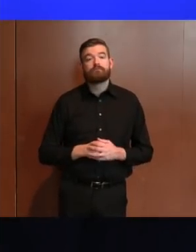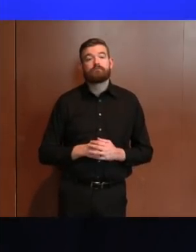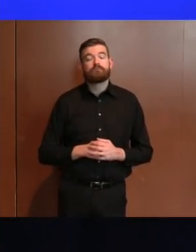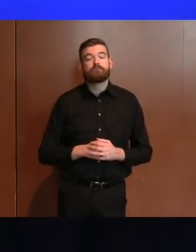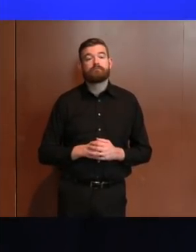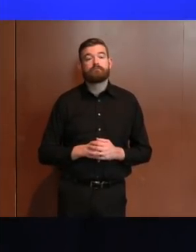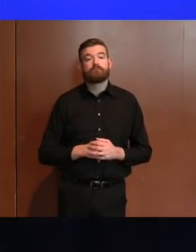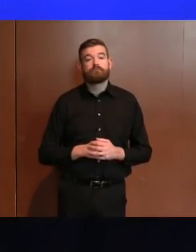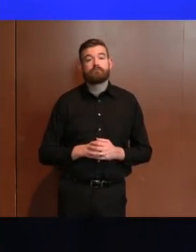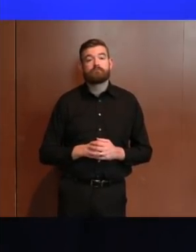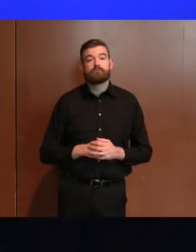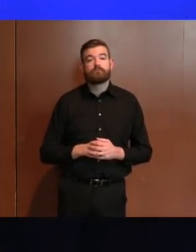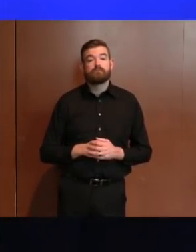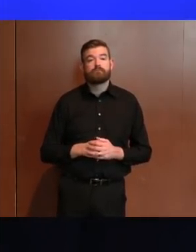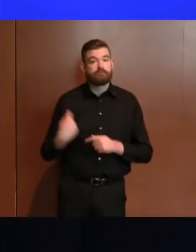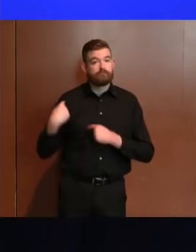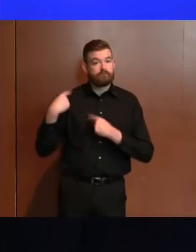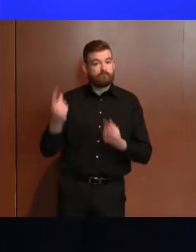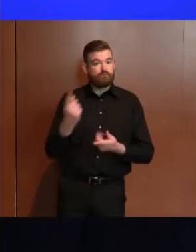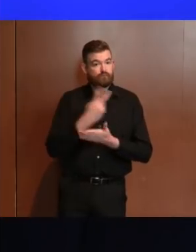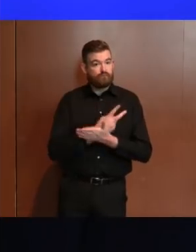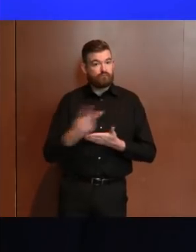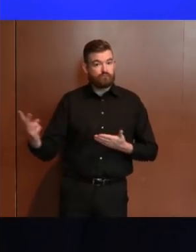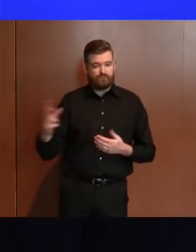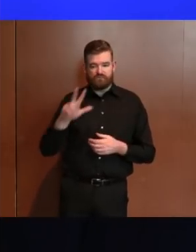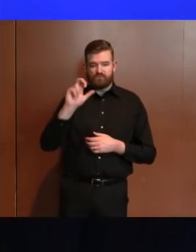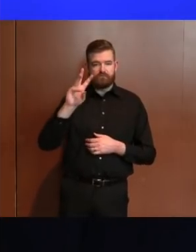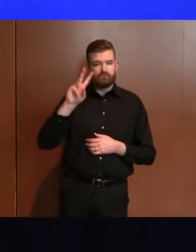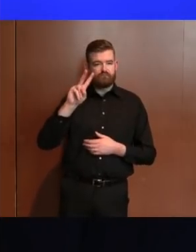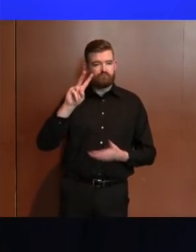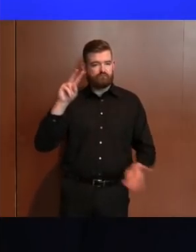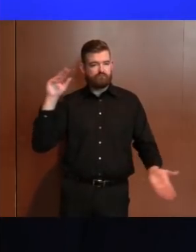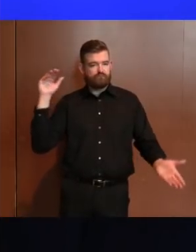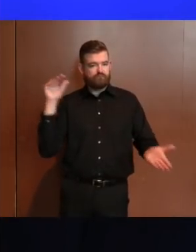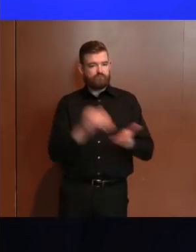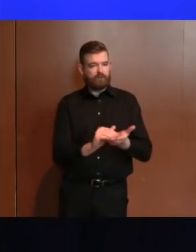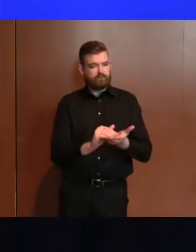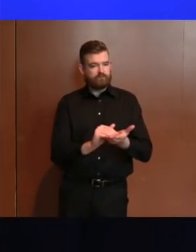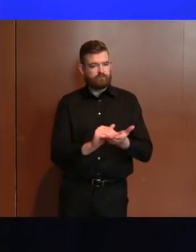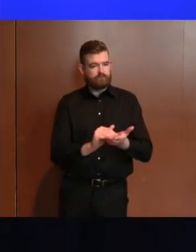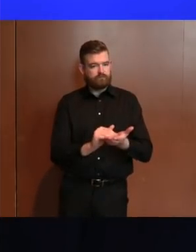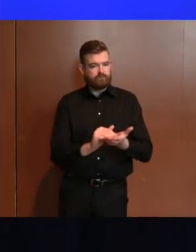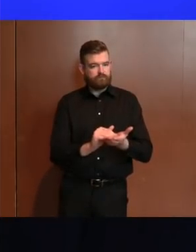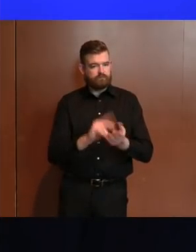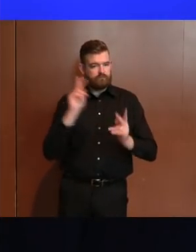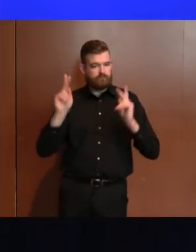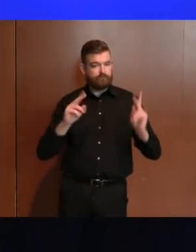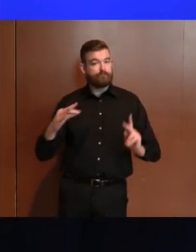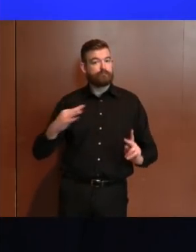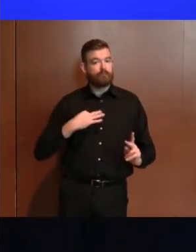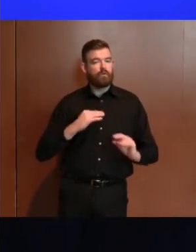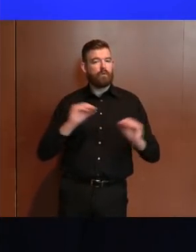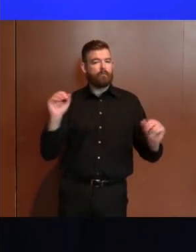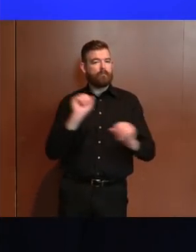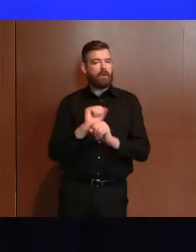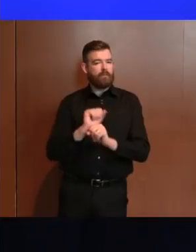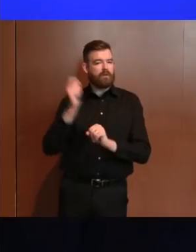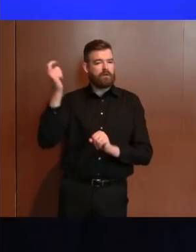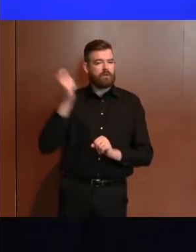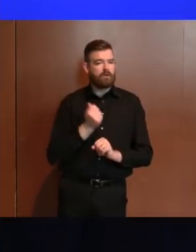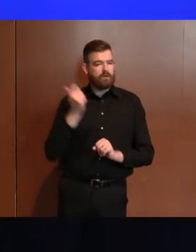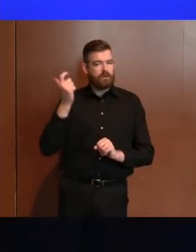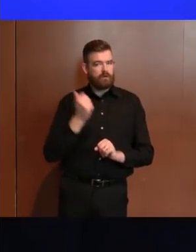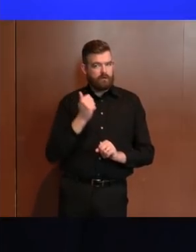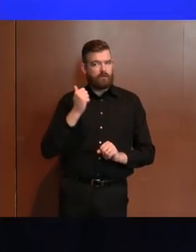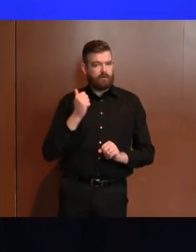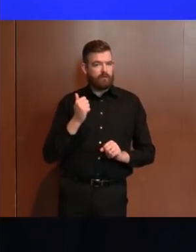weeks, we saw more than 362,000 people applied for unemployment as a result of this public health emergency. The crush of